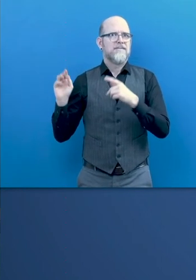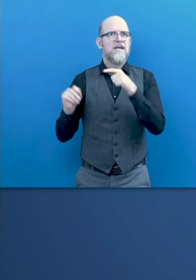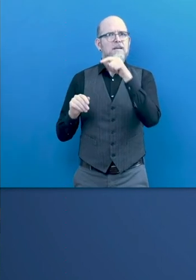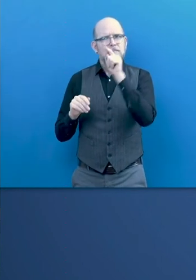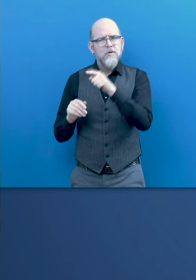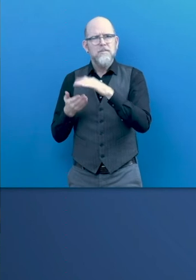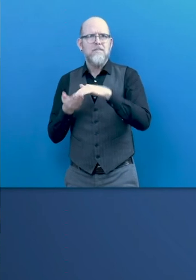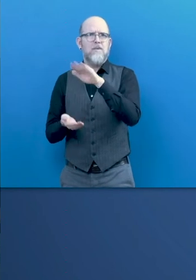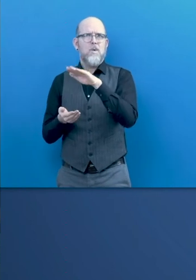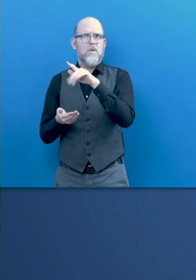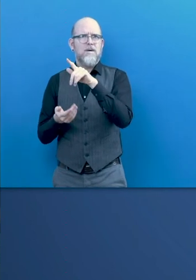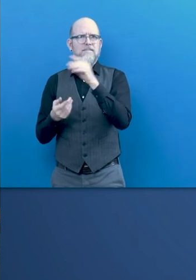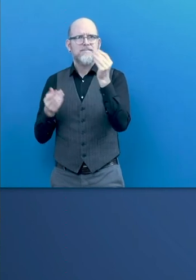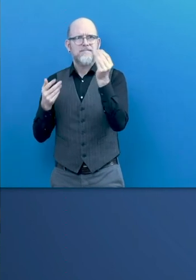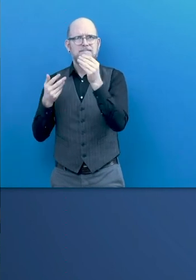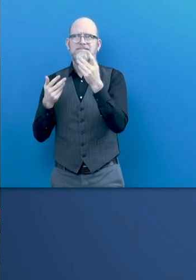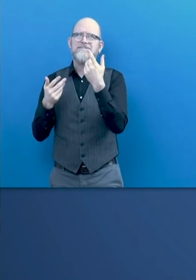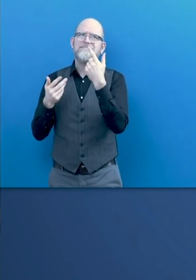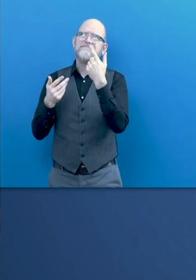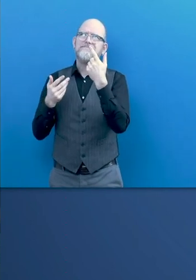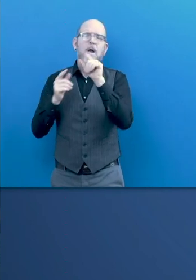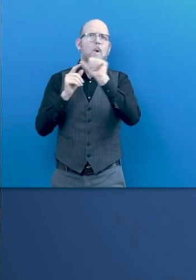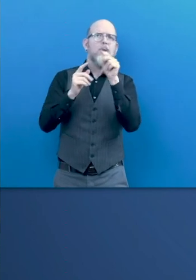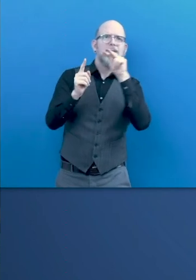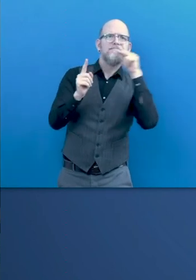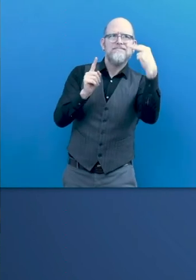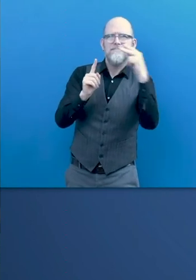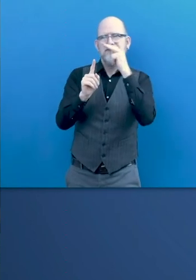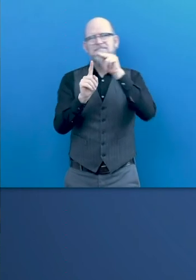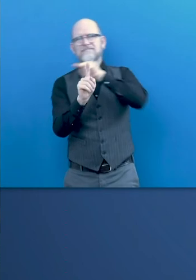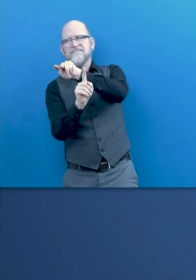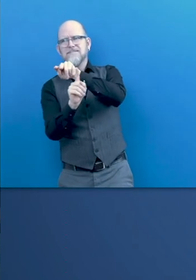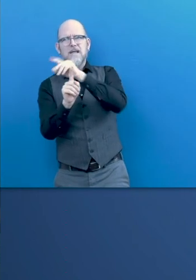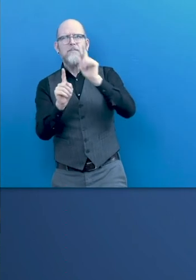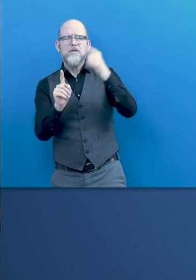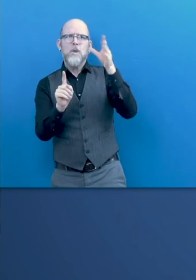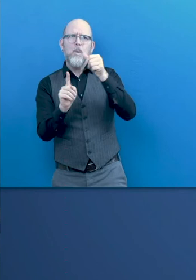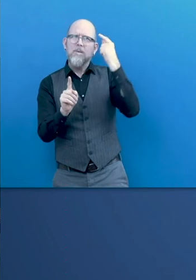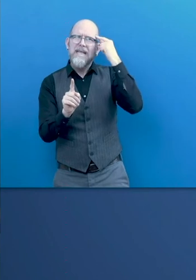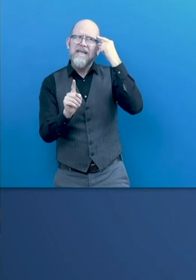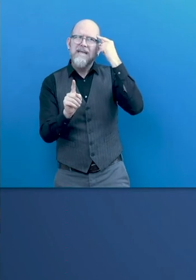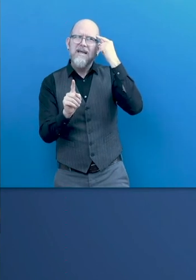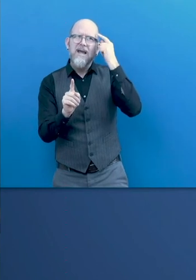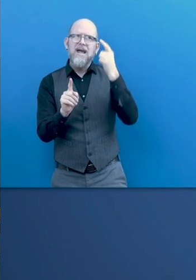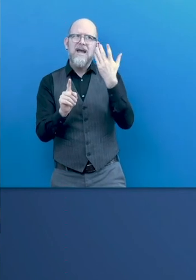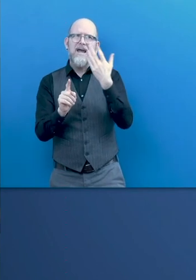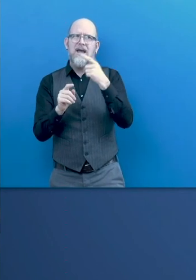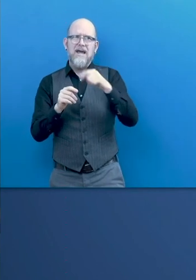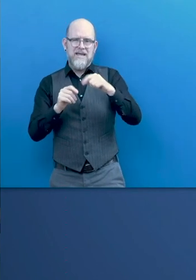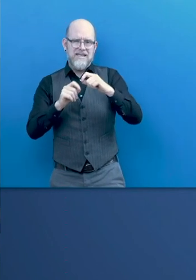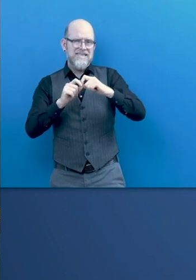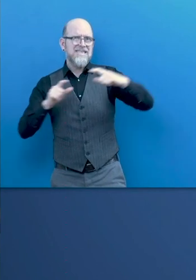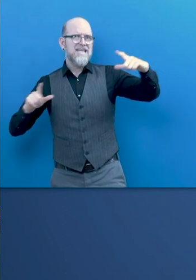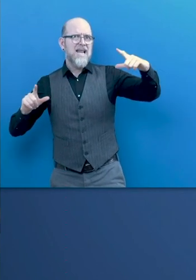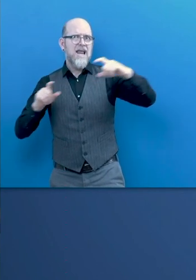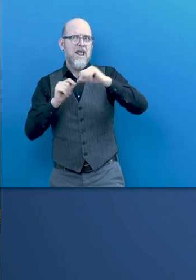aspects of, for instance, skilling on technology, the culture of